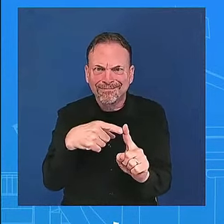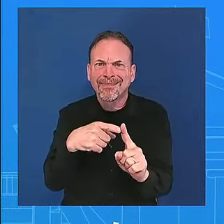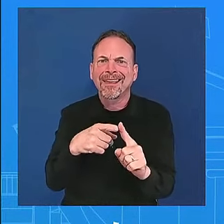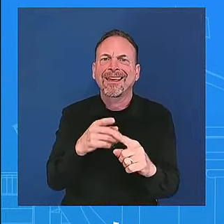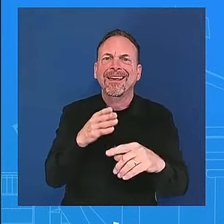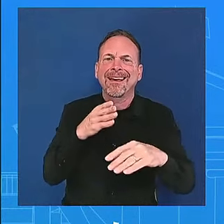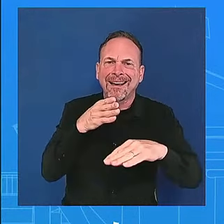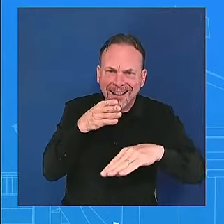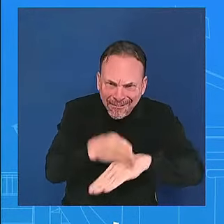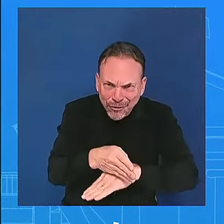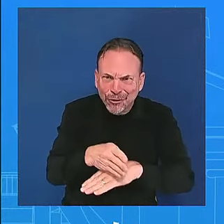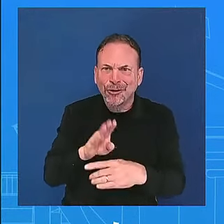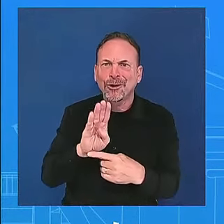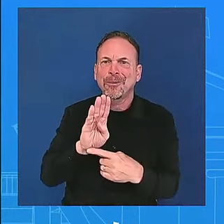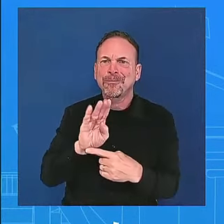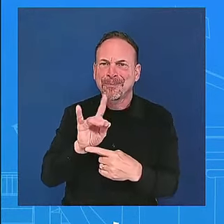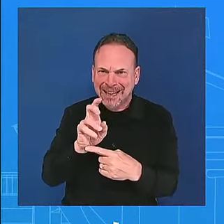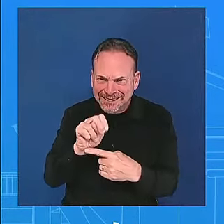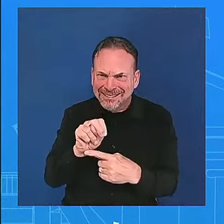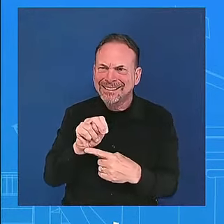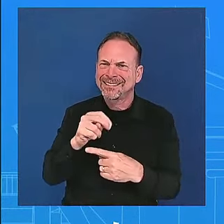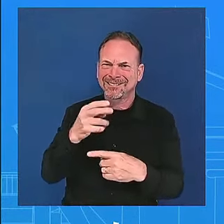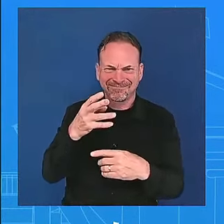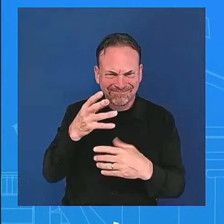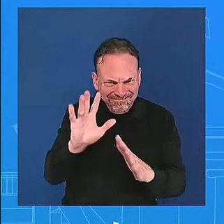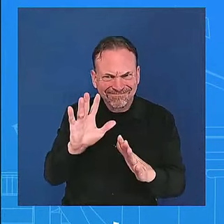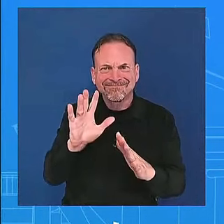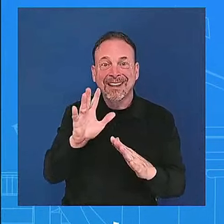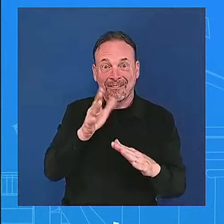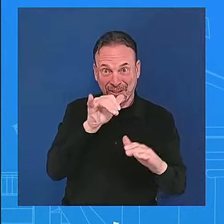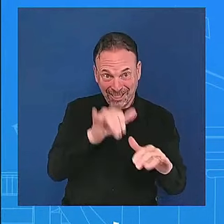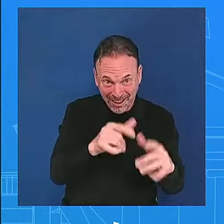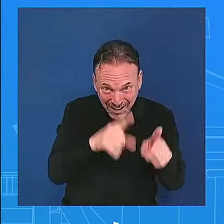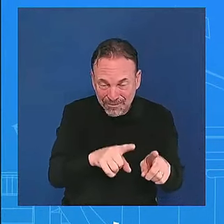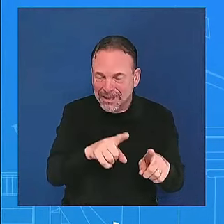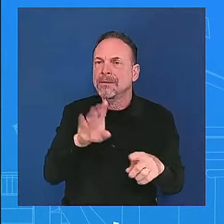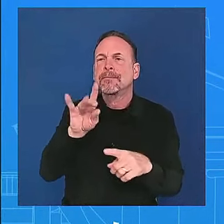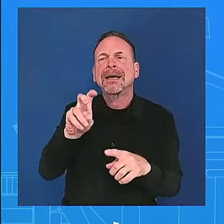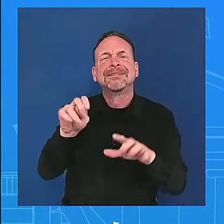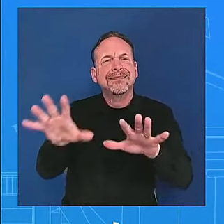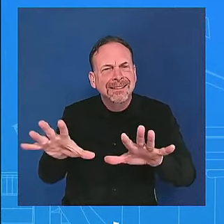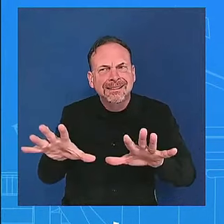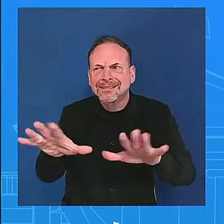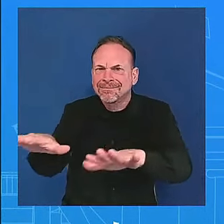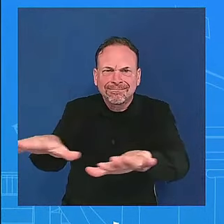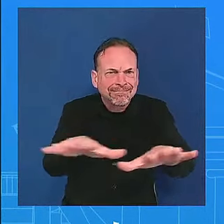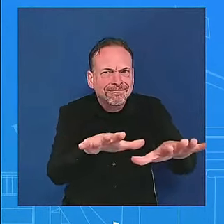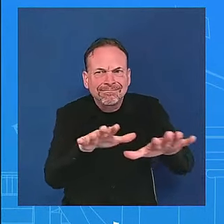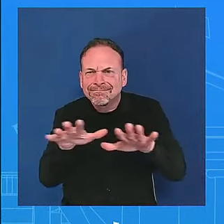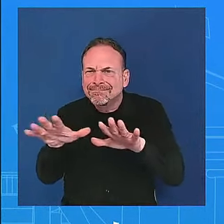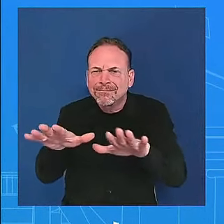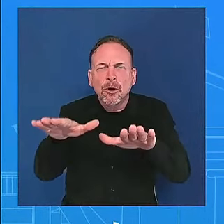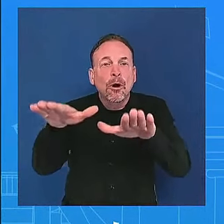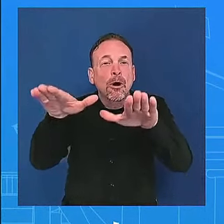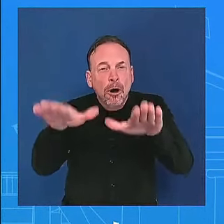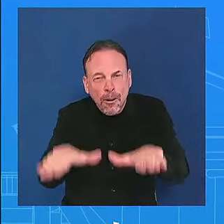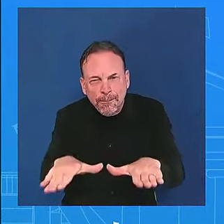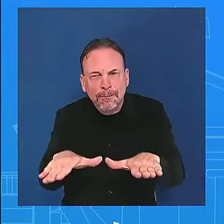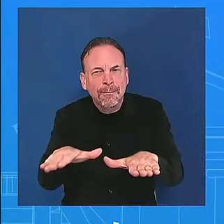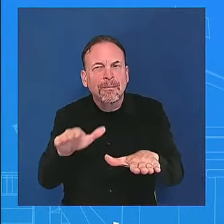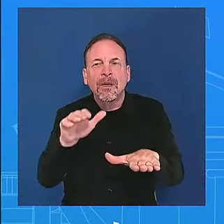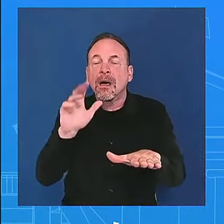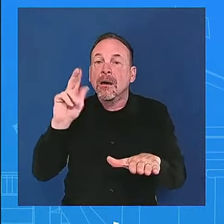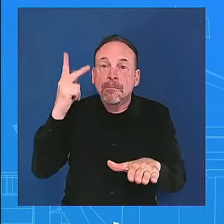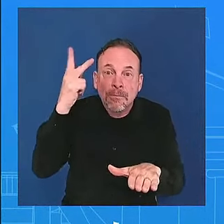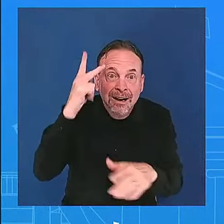about getting to the bottom uh the bottom of this having an uh a independent investigation and how important it was to do just that